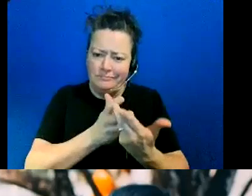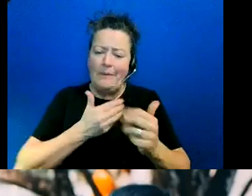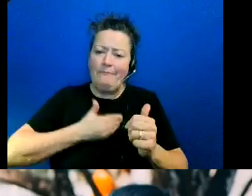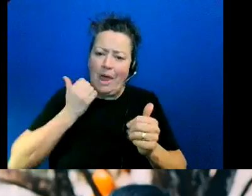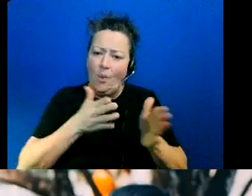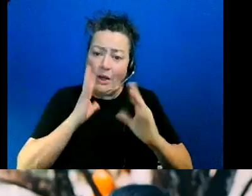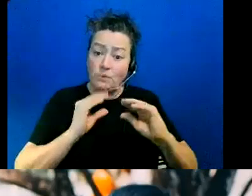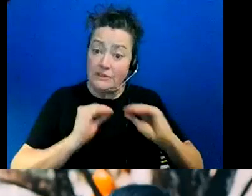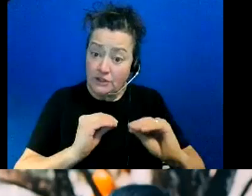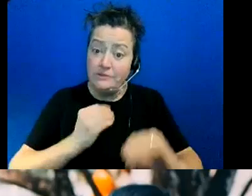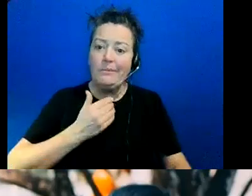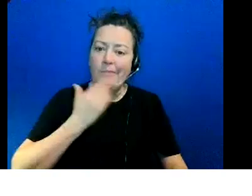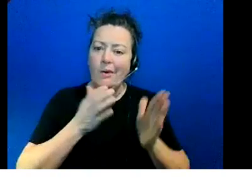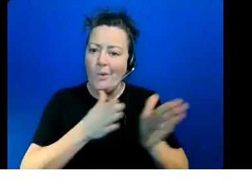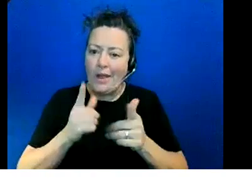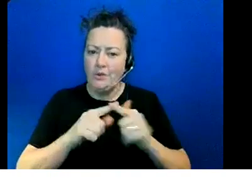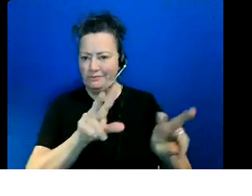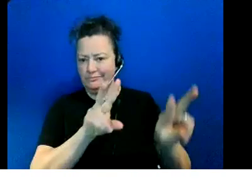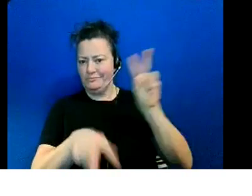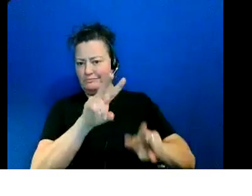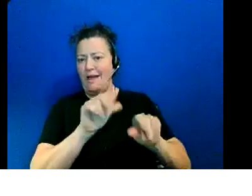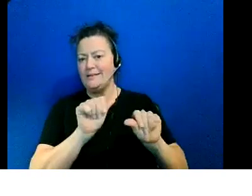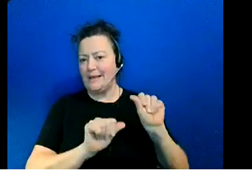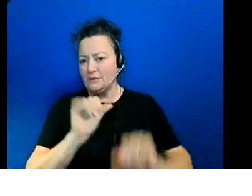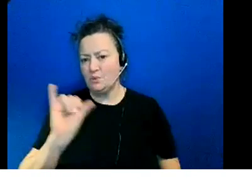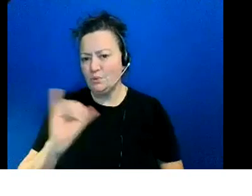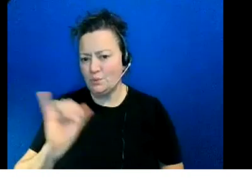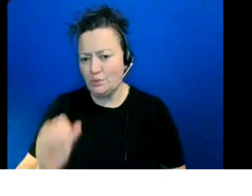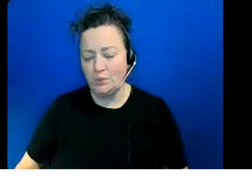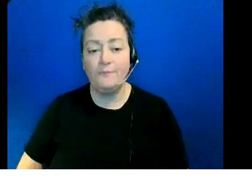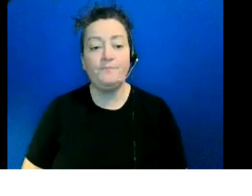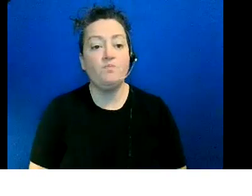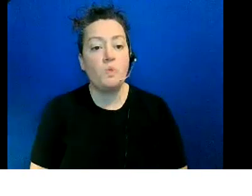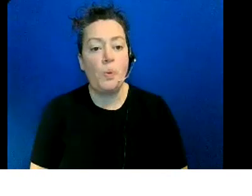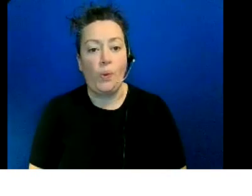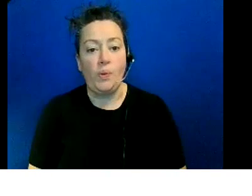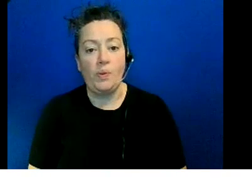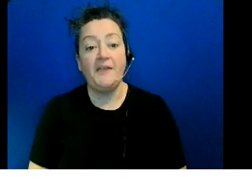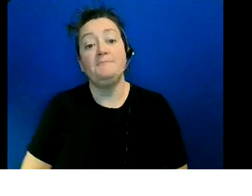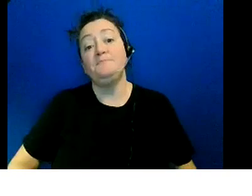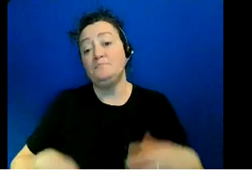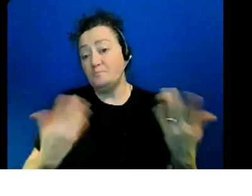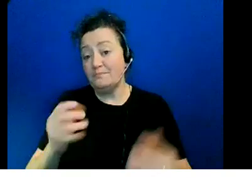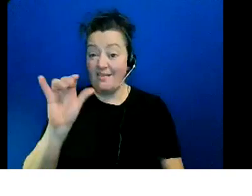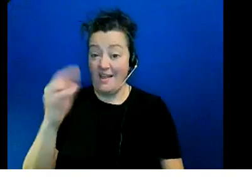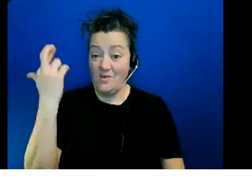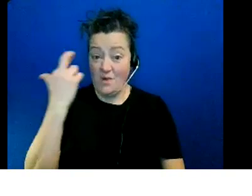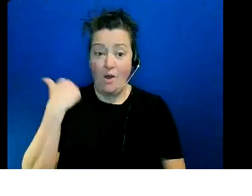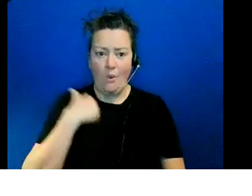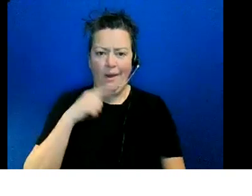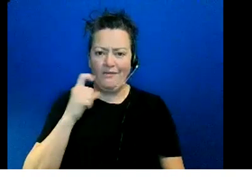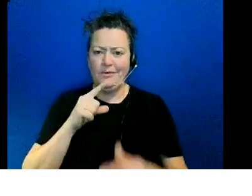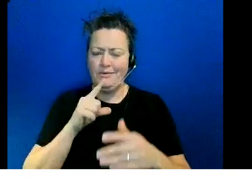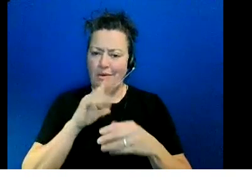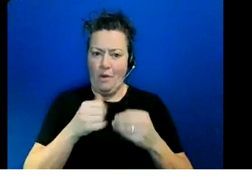so that's why we need to talk about what are the key ideas